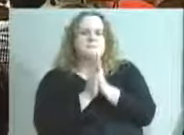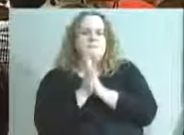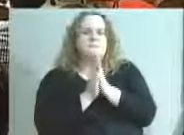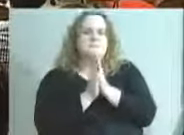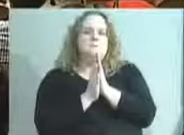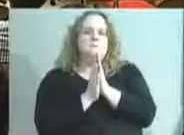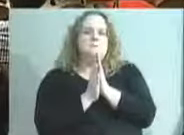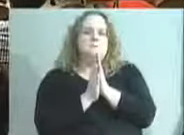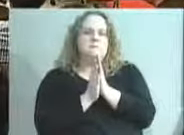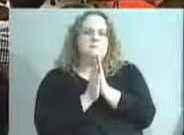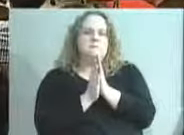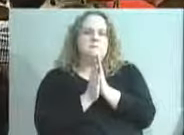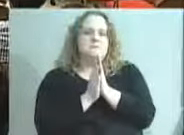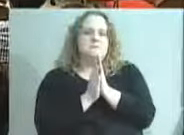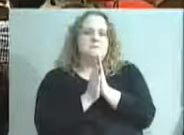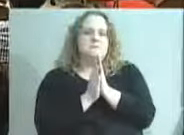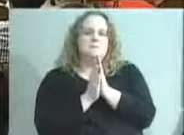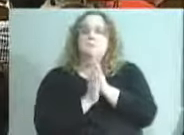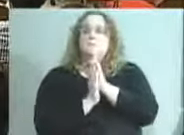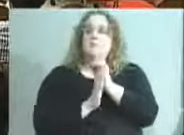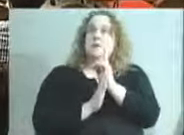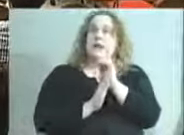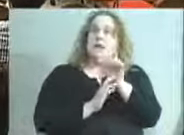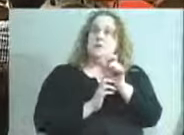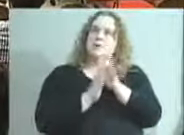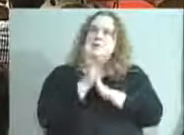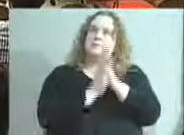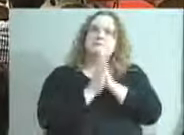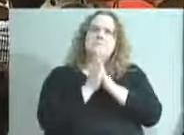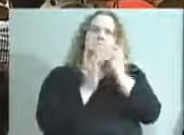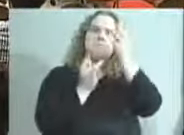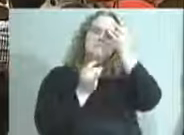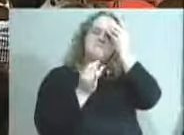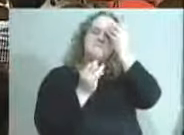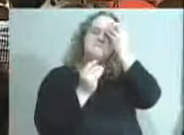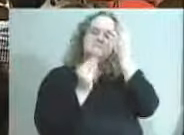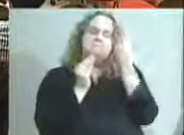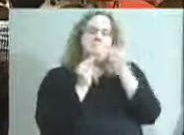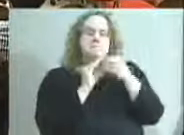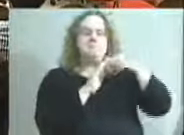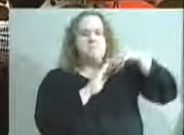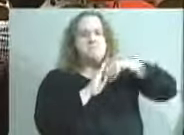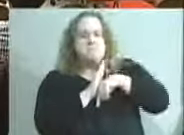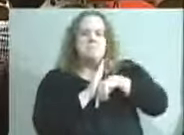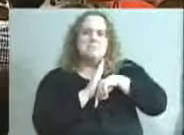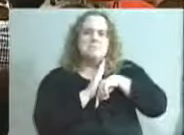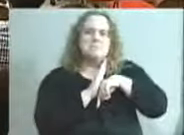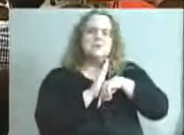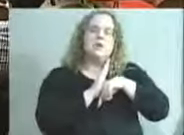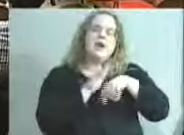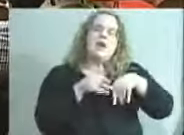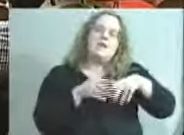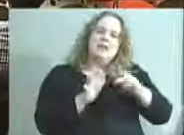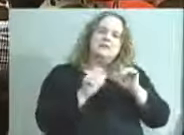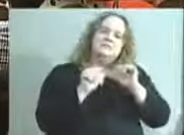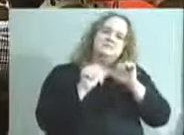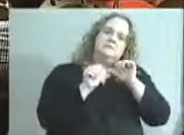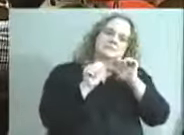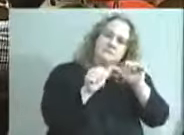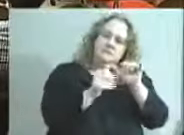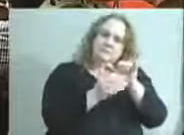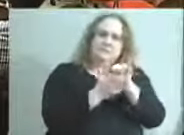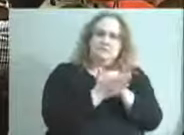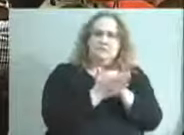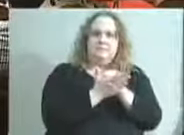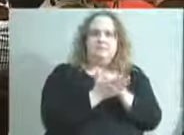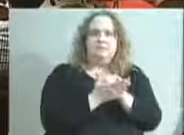provocation to think a little bit more deeply have been good. So, let's continue that, but, you know, we do